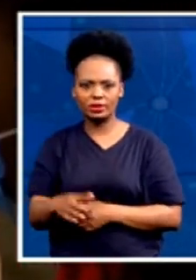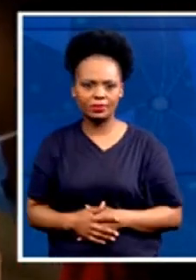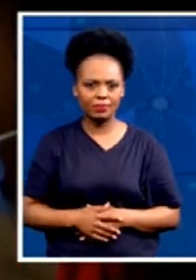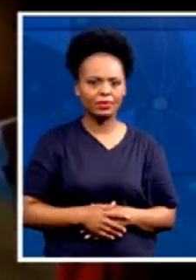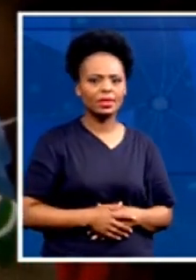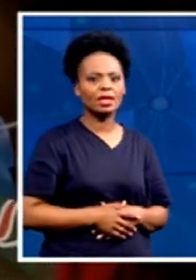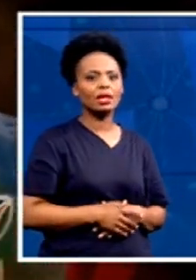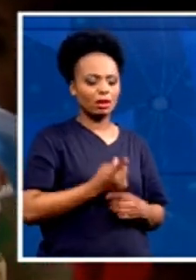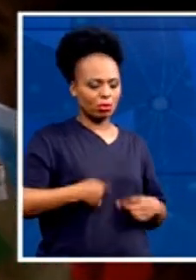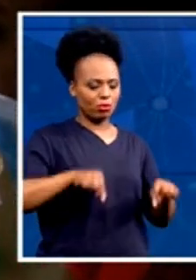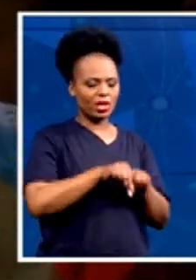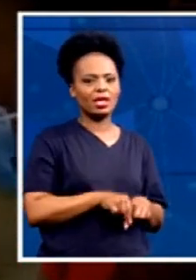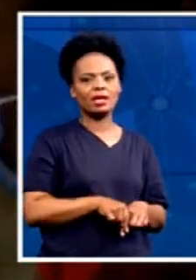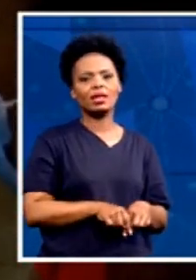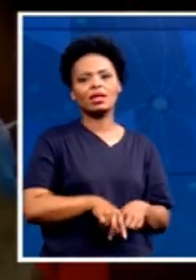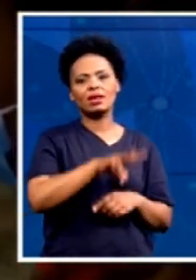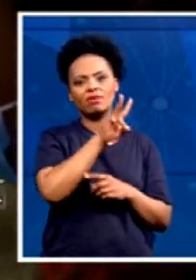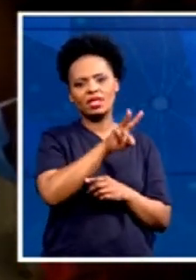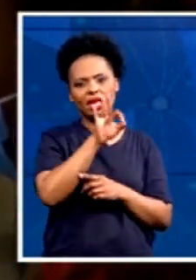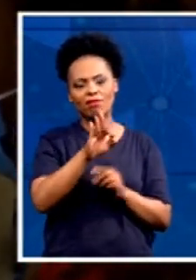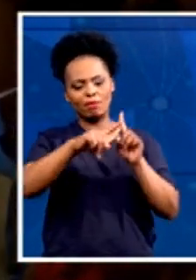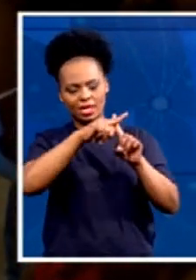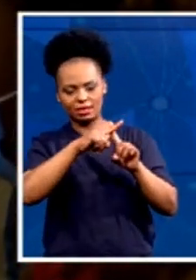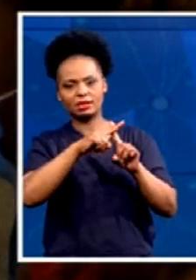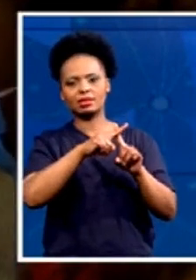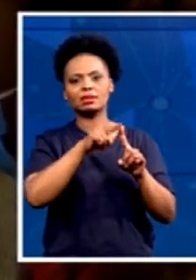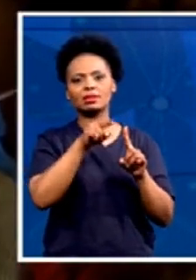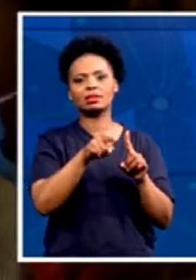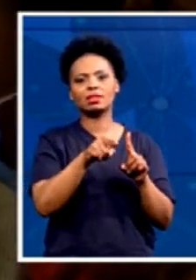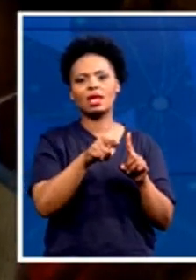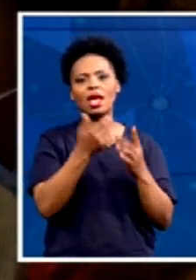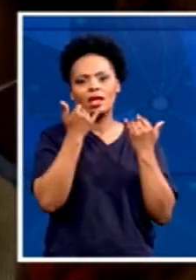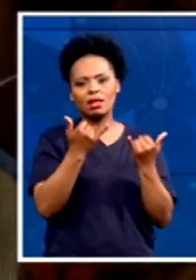What you have to say